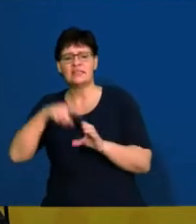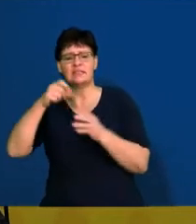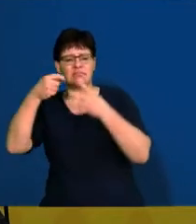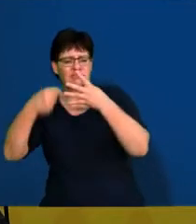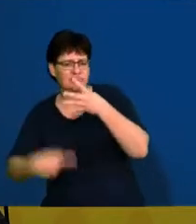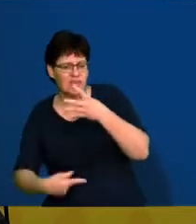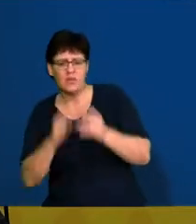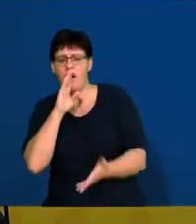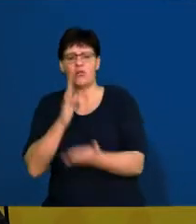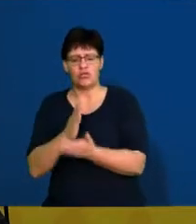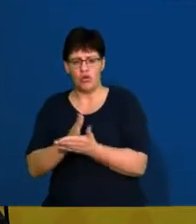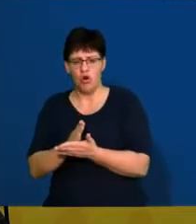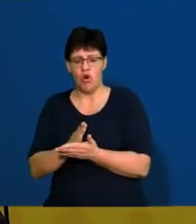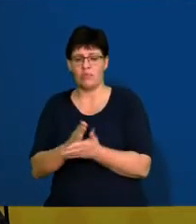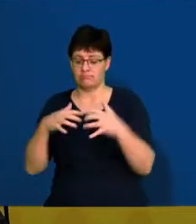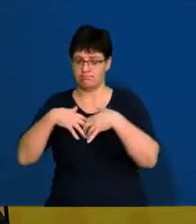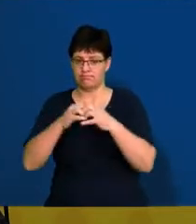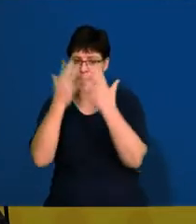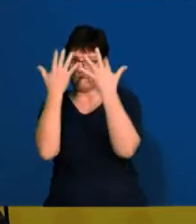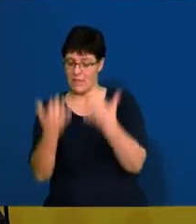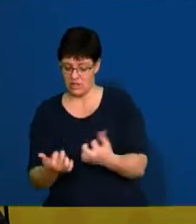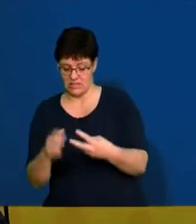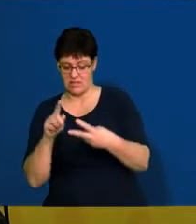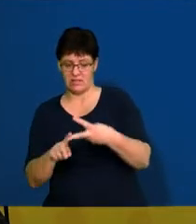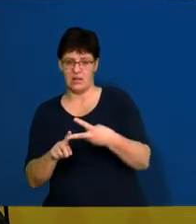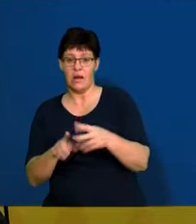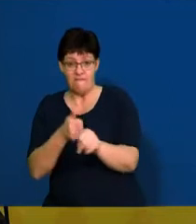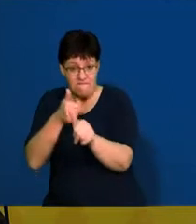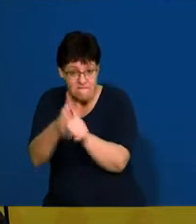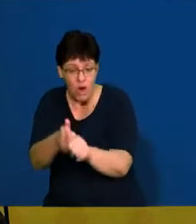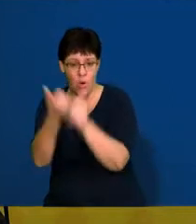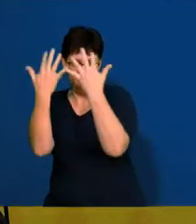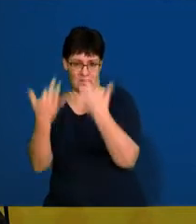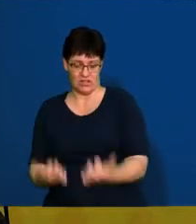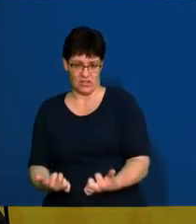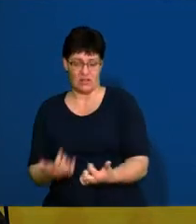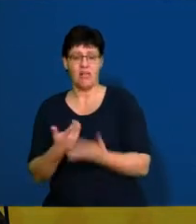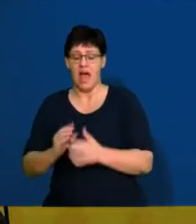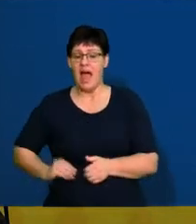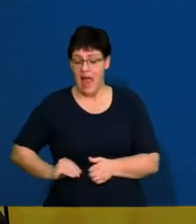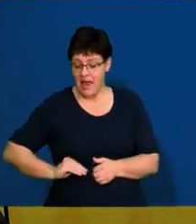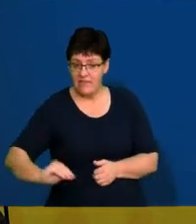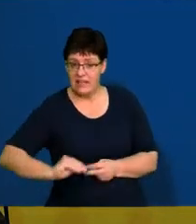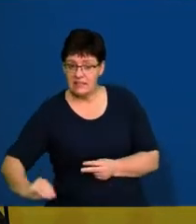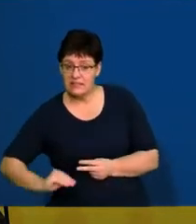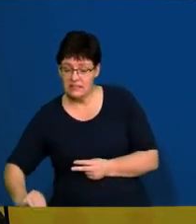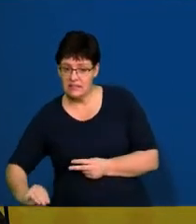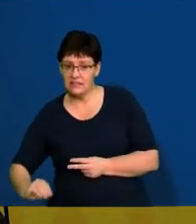indicators is making sure that they draw up correct budgets, and they stick to those budgets, and they only invest in